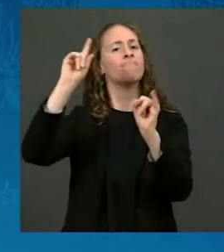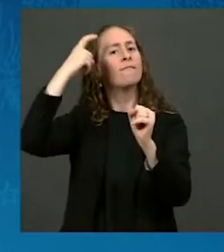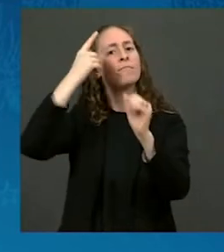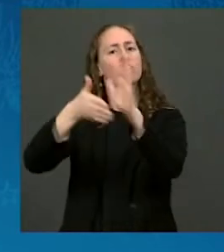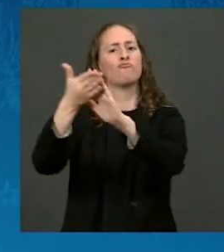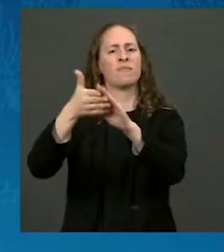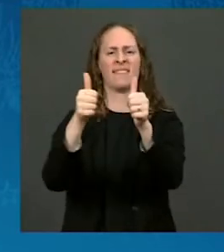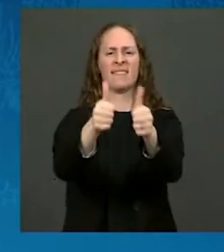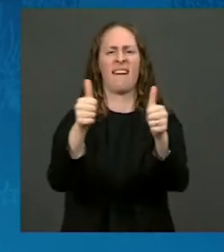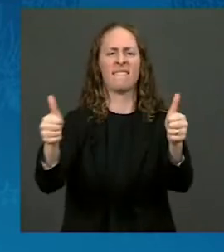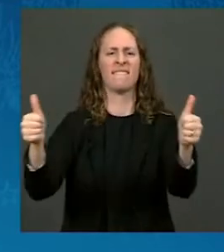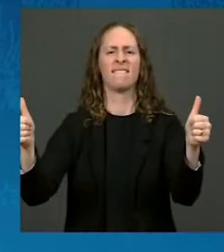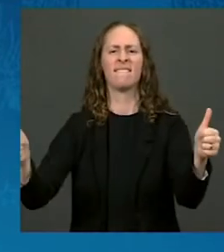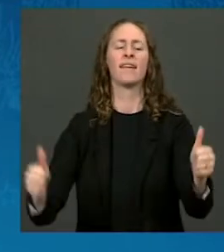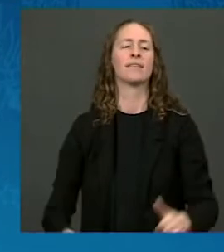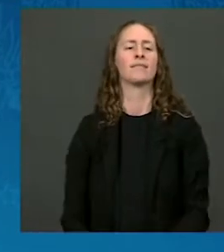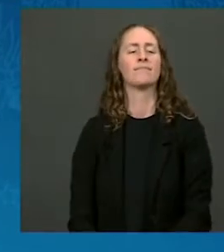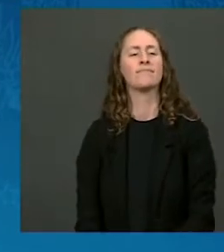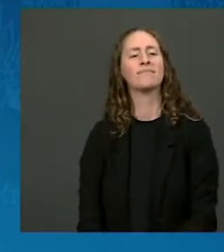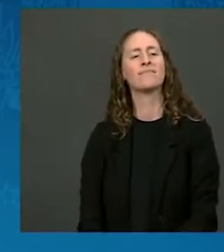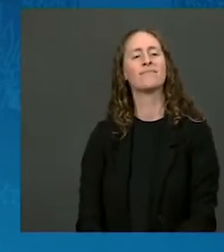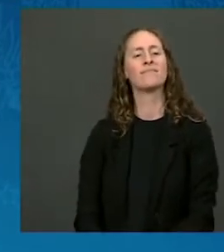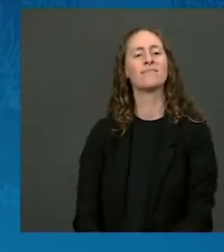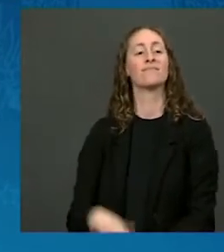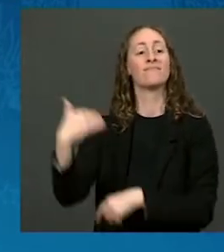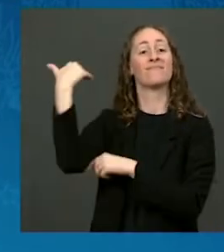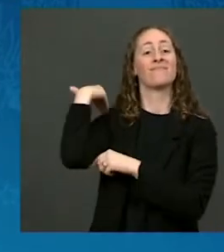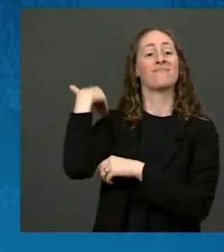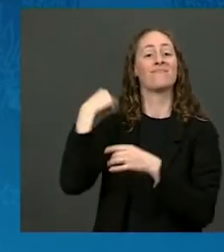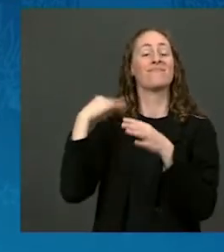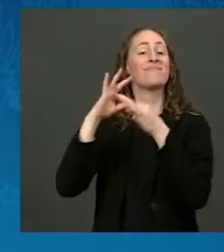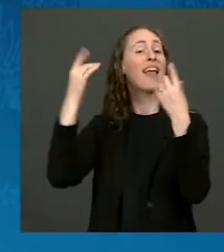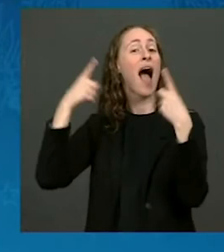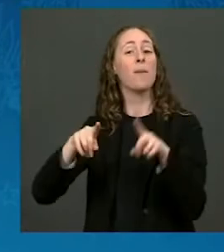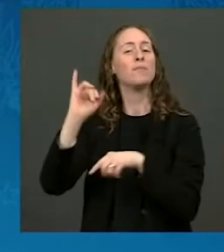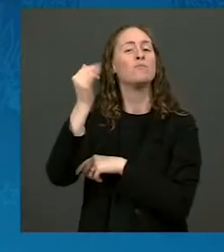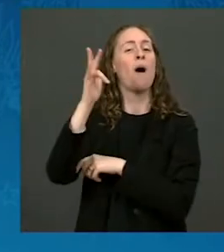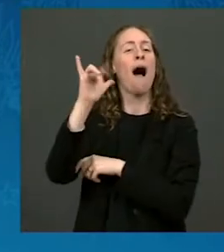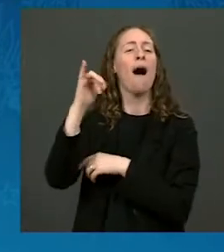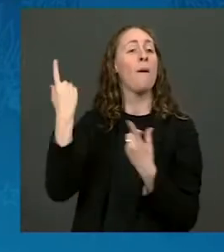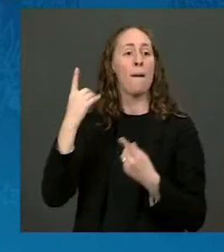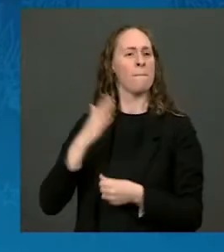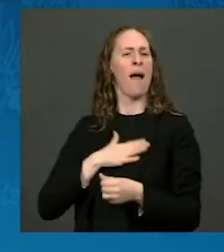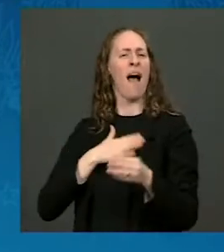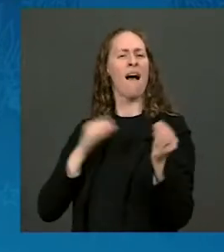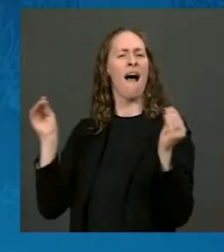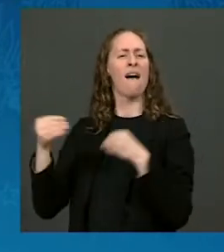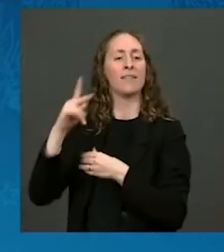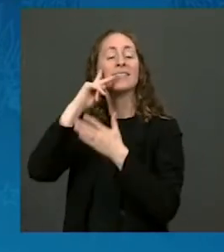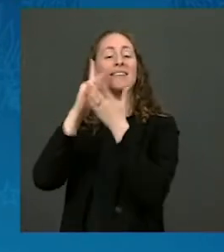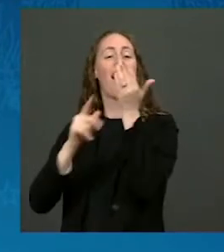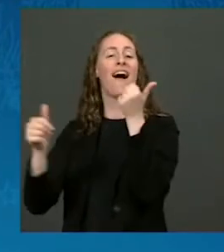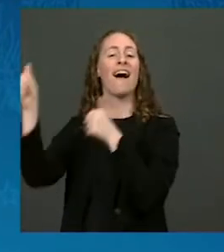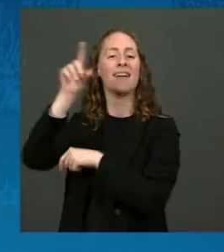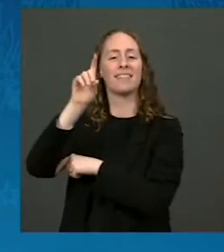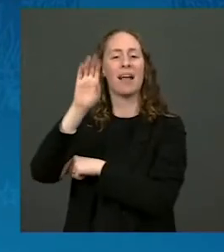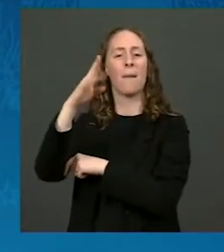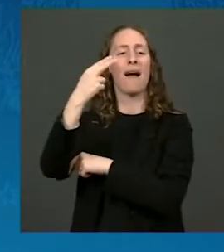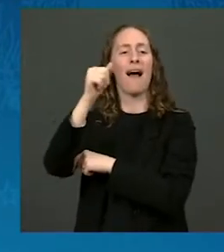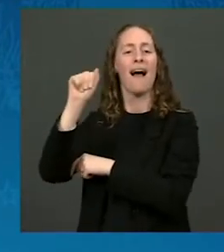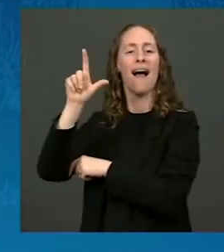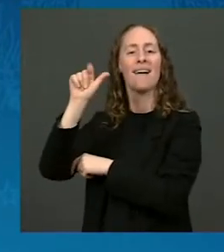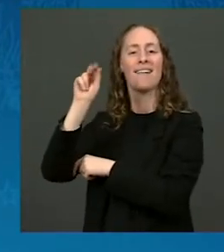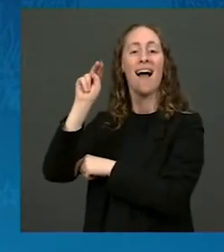July, in my ceremonial office, Secretary Deb Haaland and I had a conversation with Native American